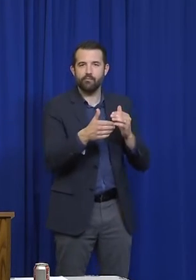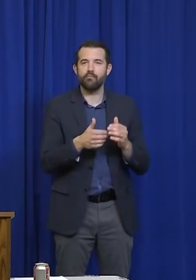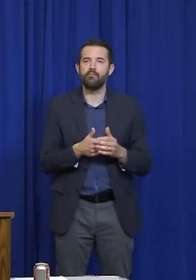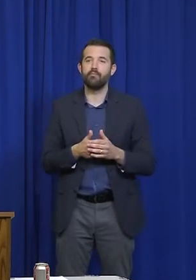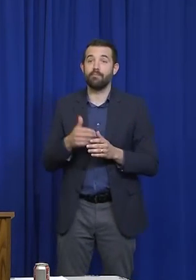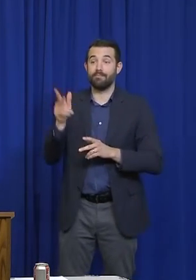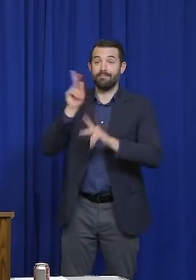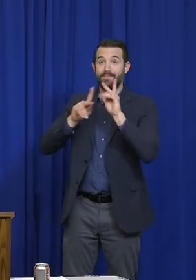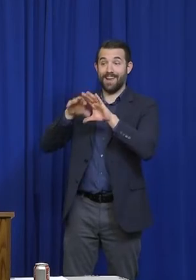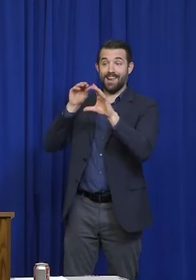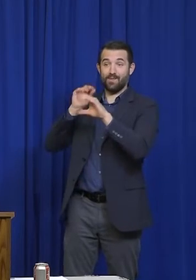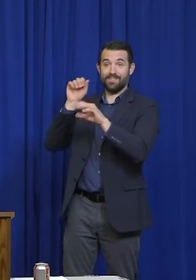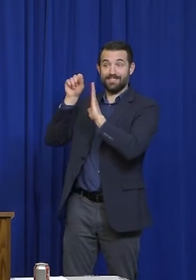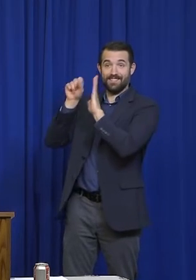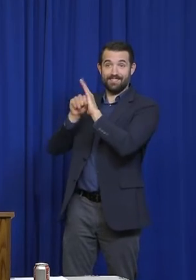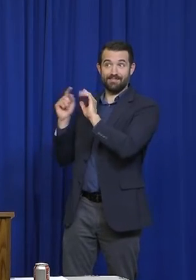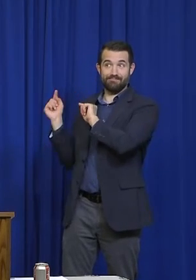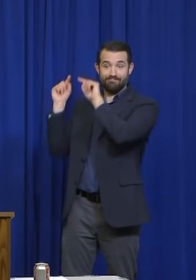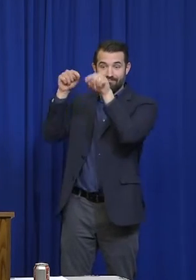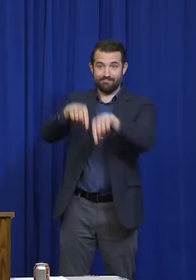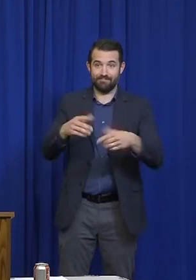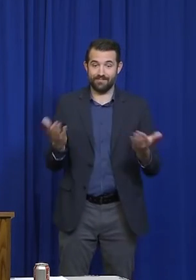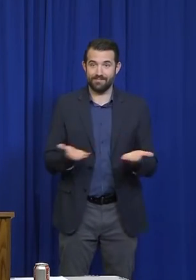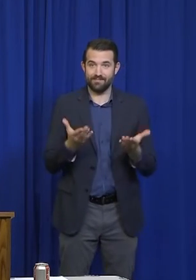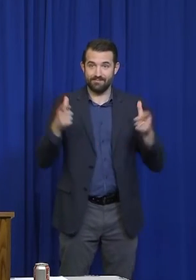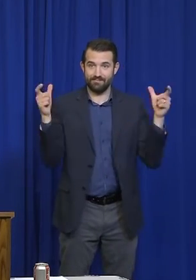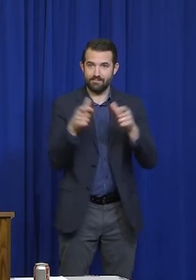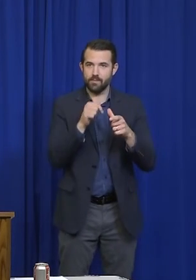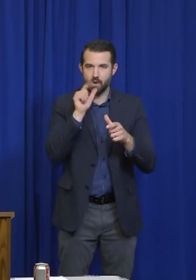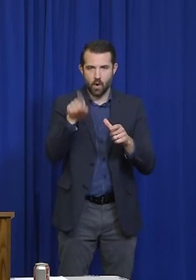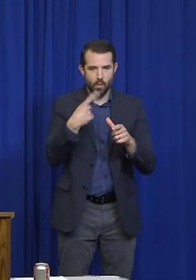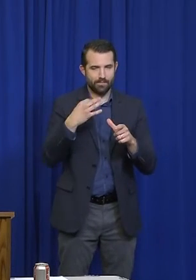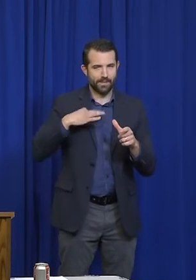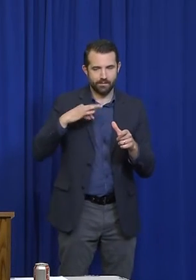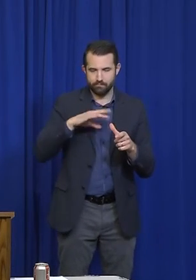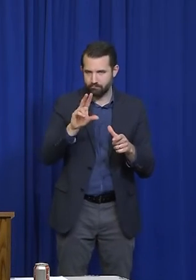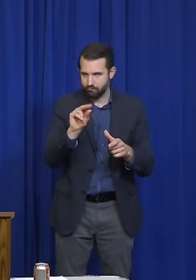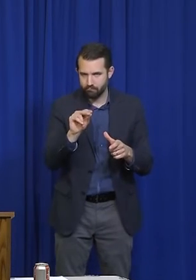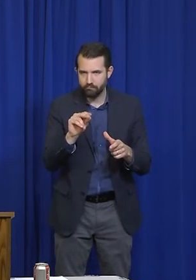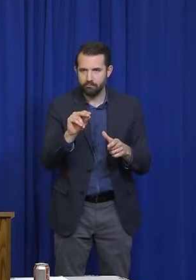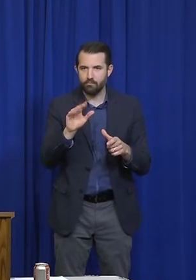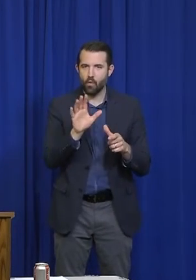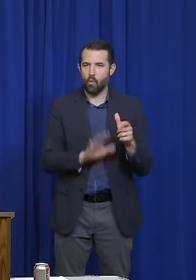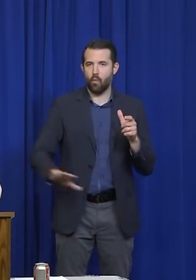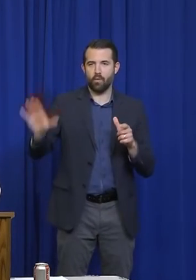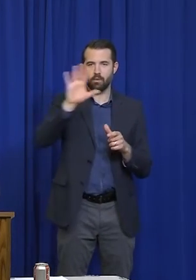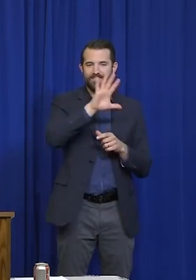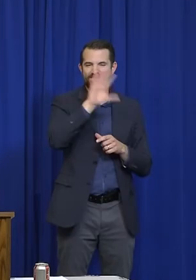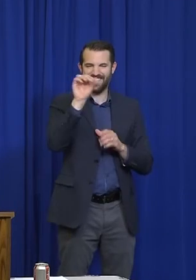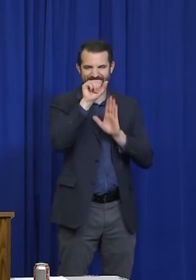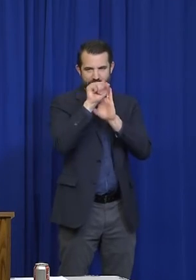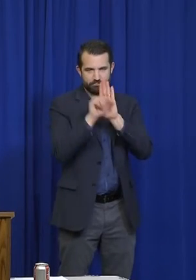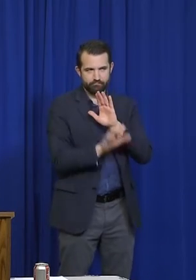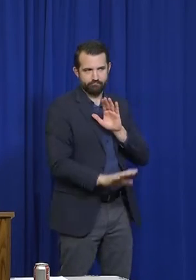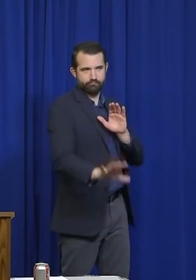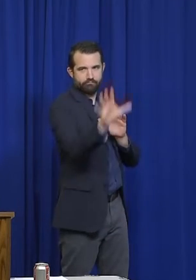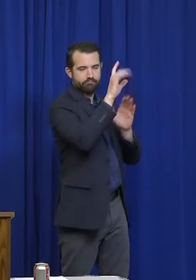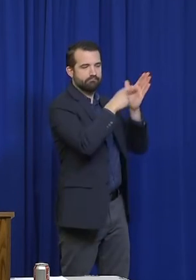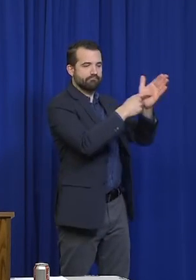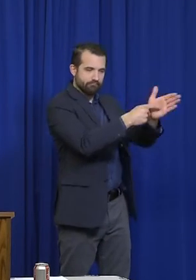just a Maine phenomenon. It's kind of a national phenomenon. Most states are imposing some kind of quarantine on people coming from